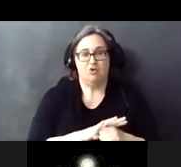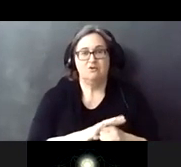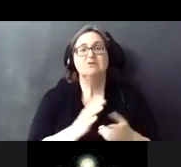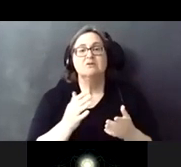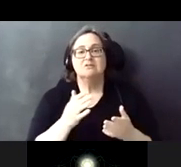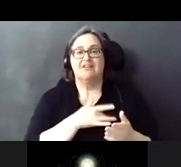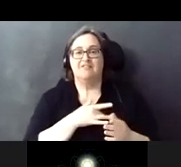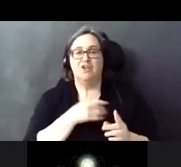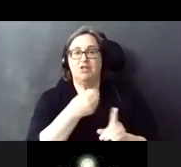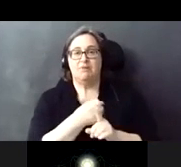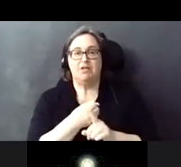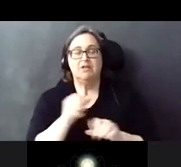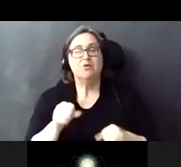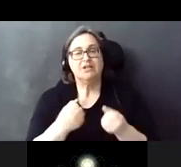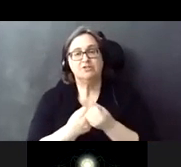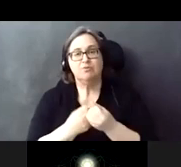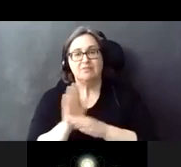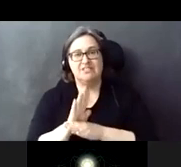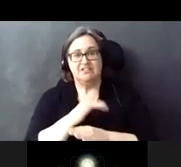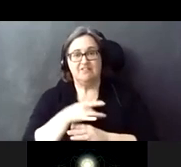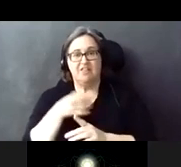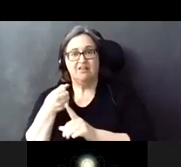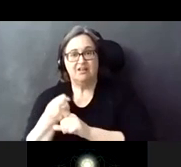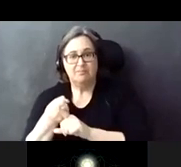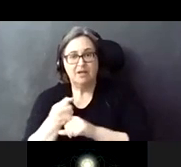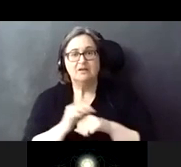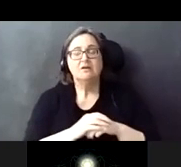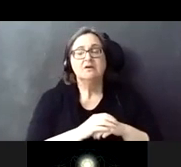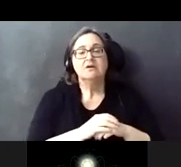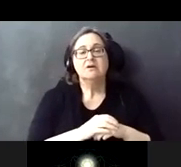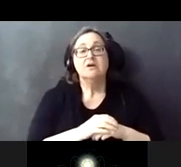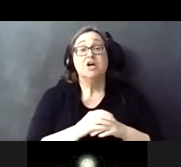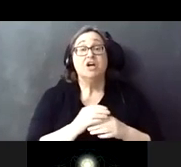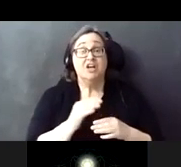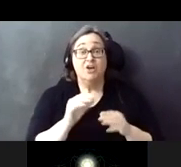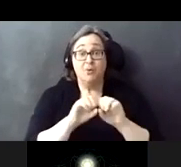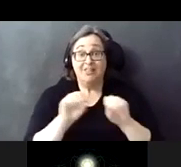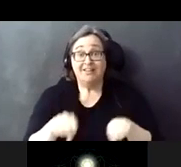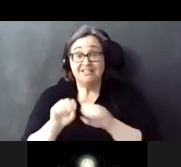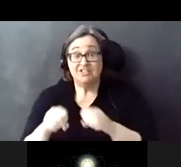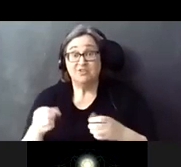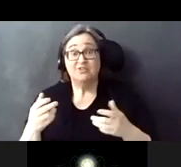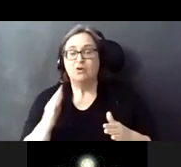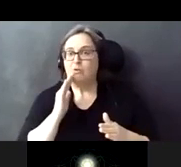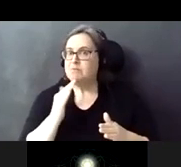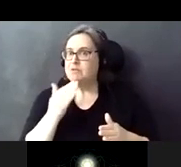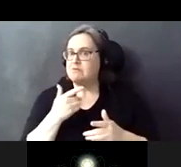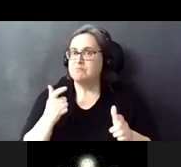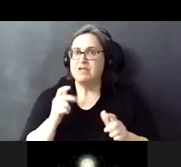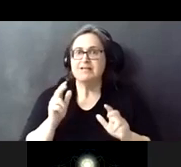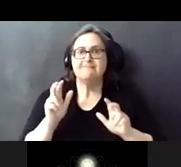can support the businesses that are impacted. When this is done, it's going to be a significant investment in